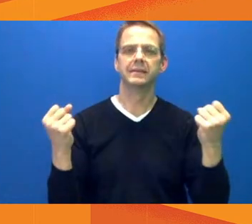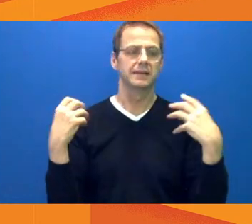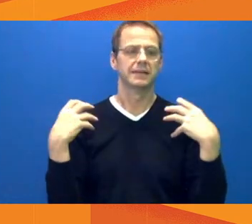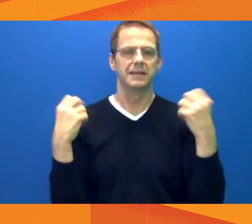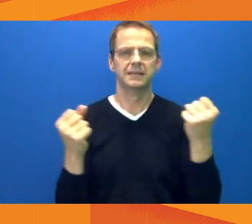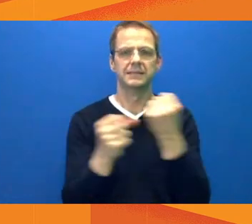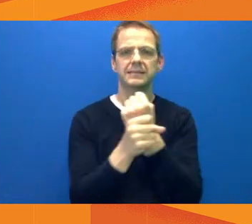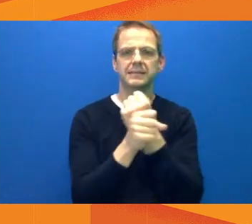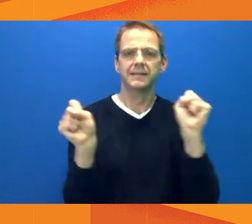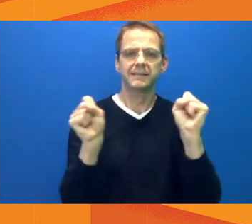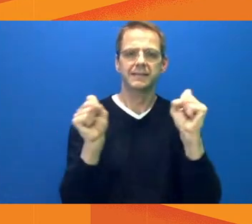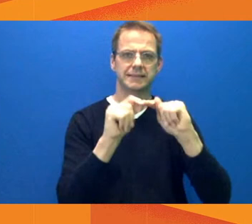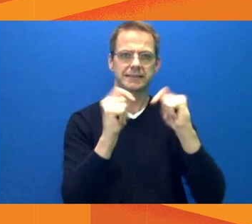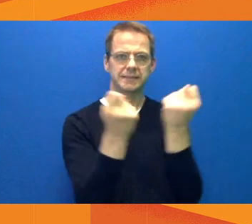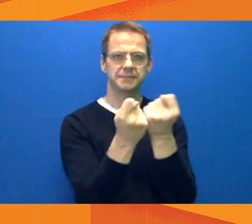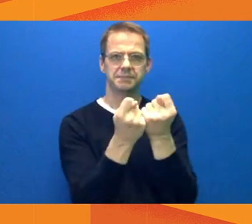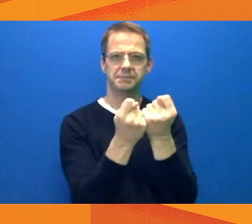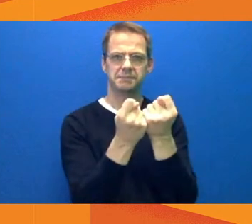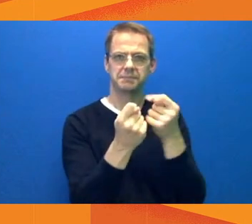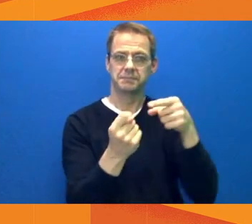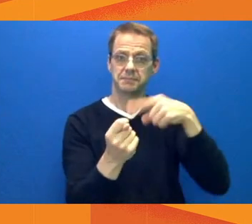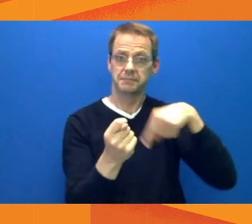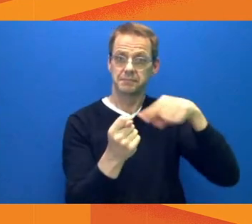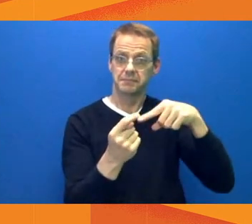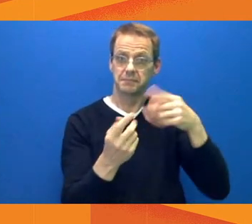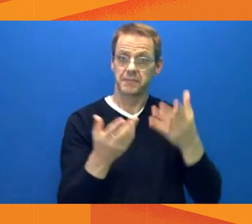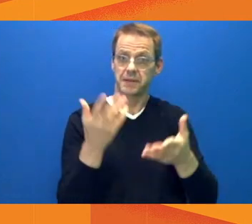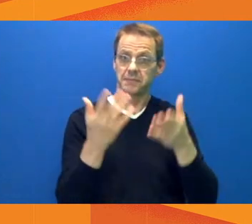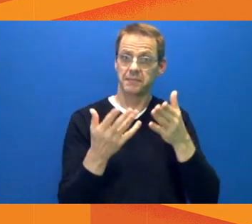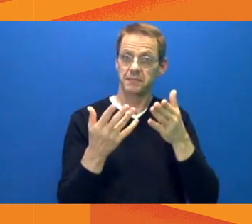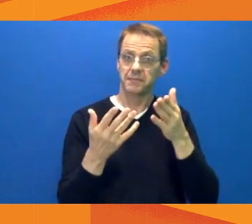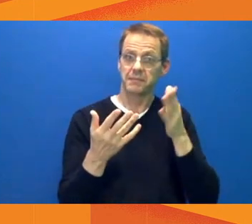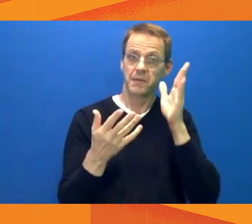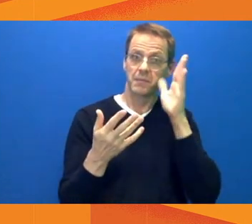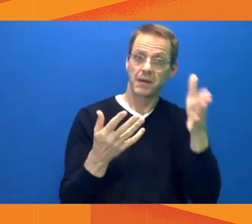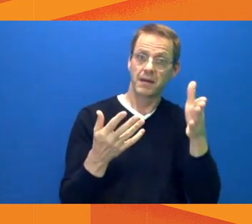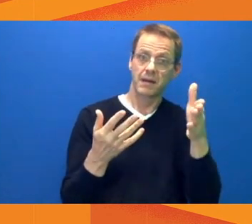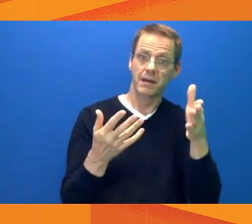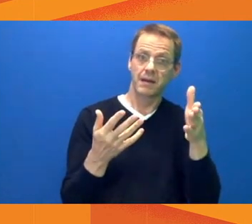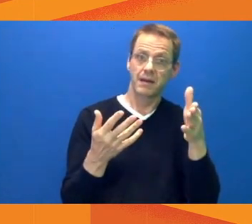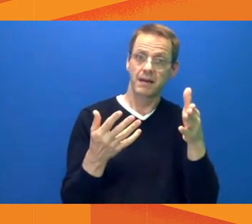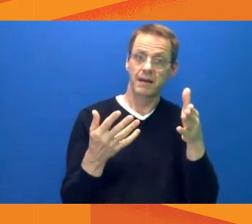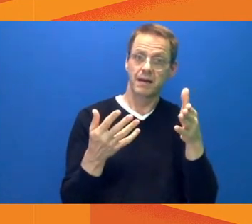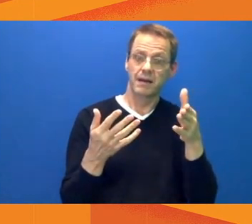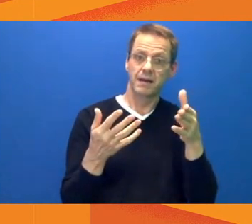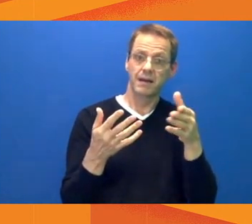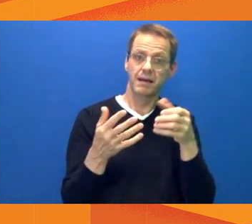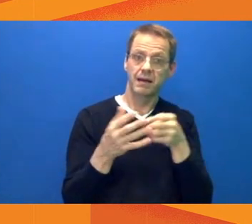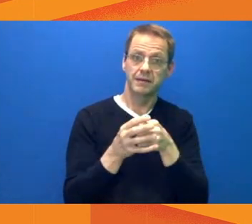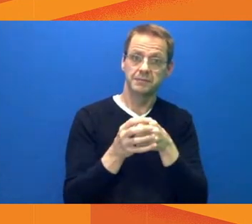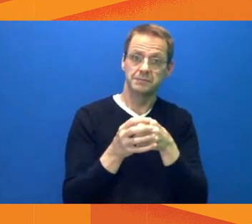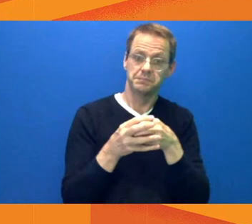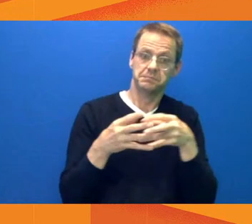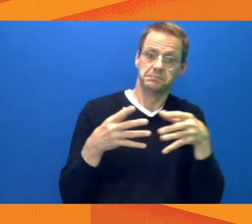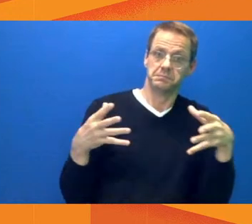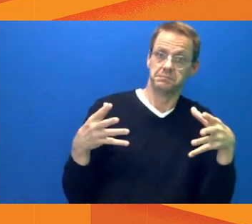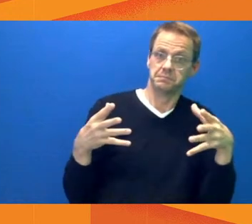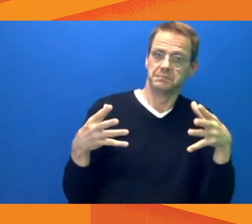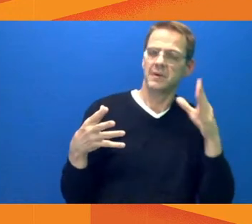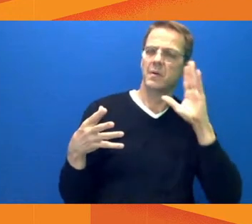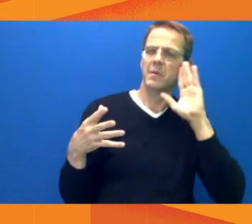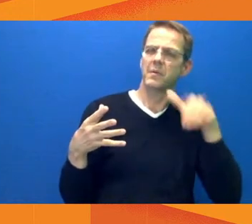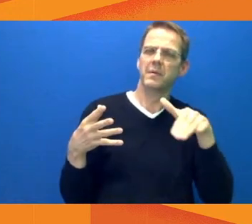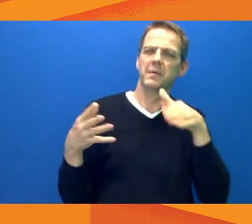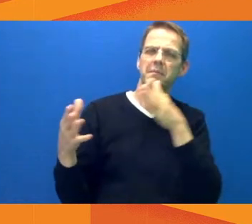So what I mean, we know that the focus is education. So what can Edmontonians expect coming this weekend, for